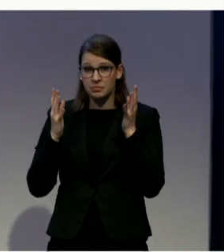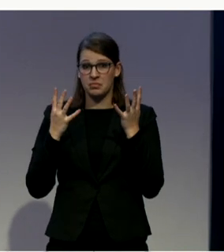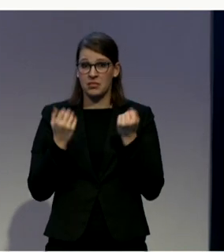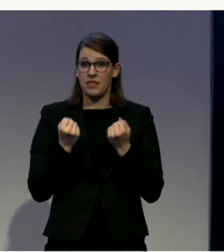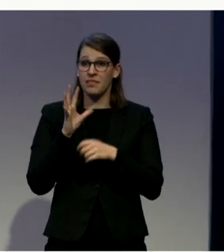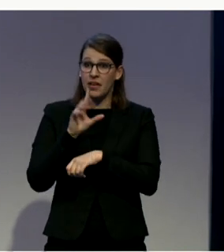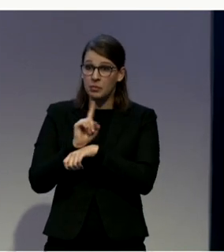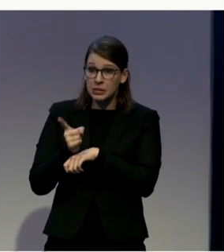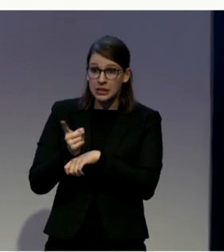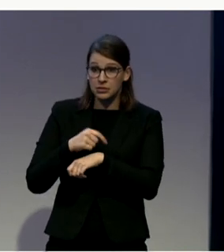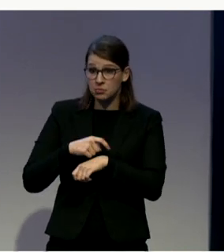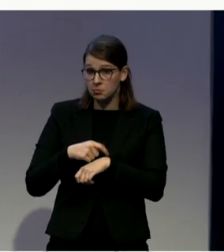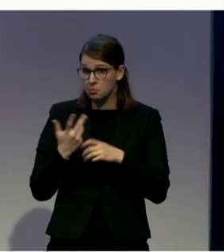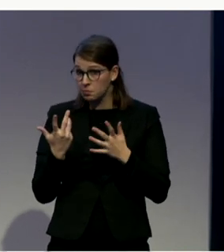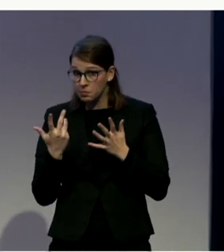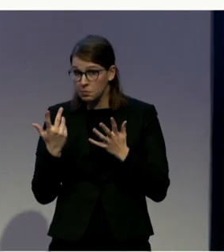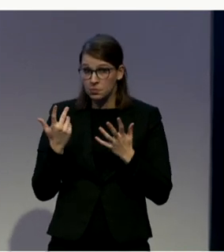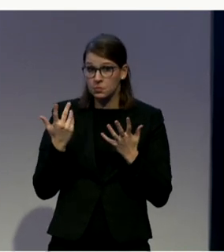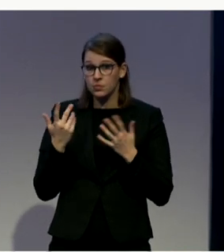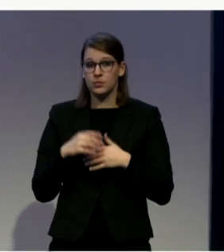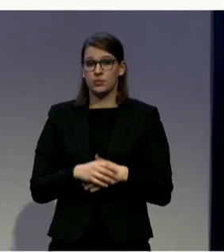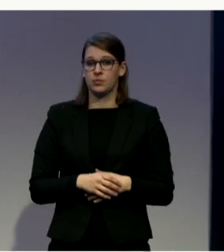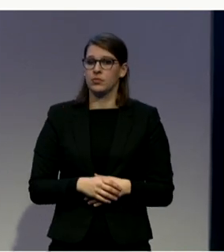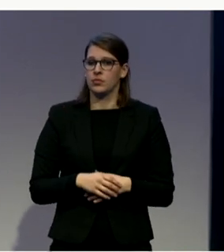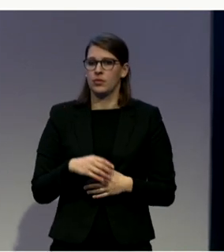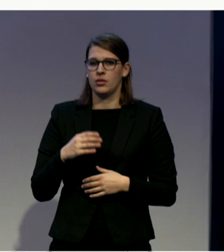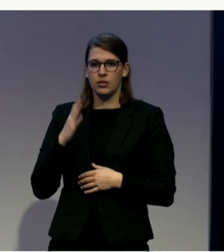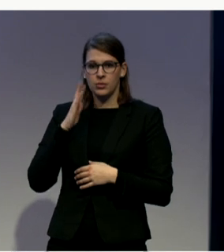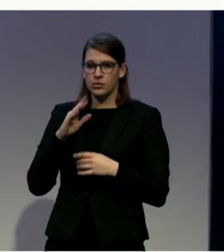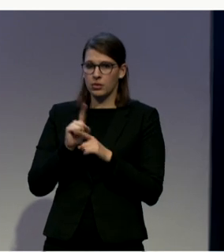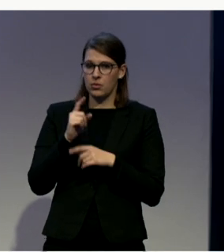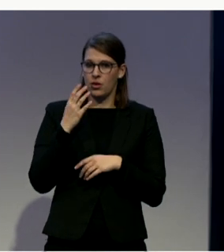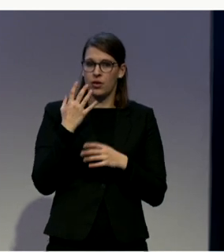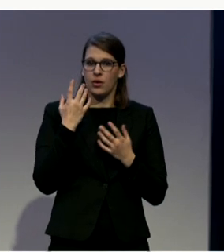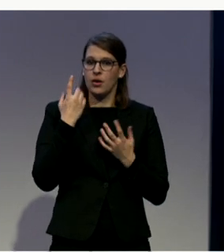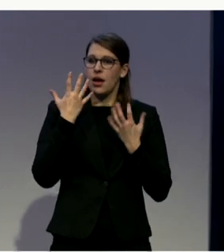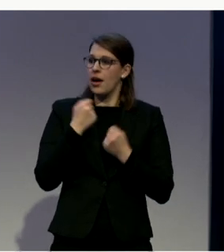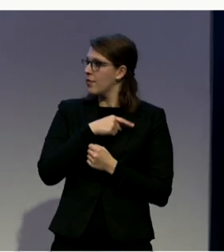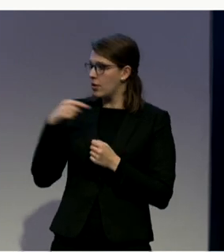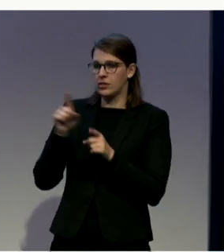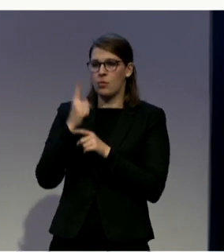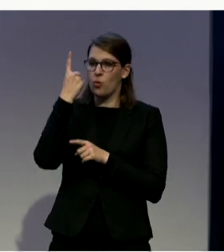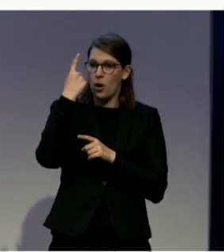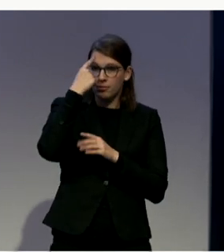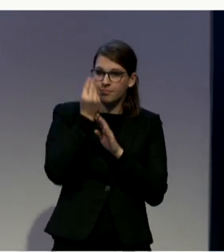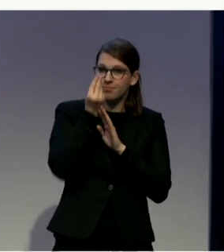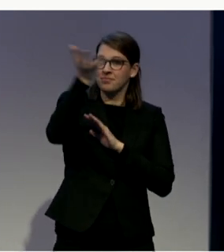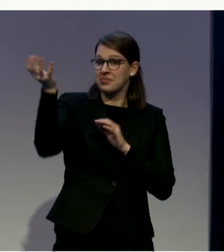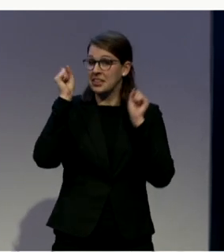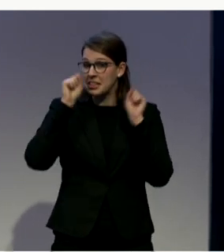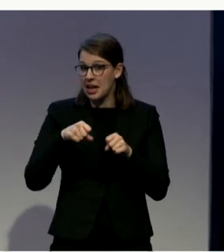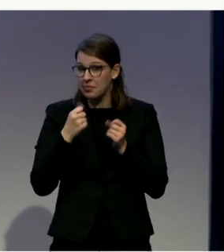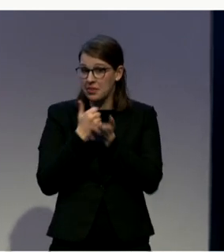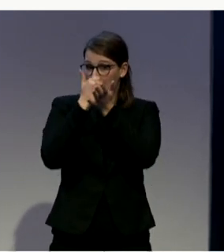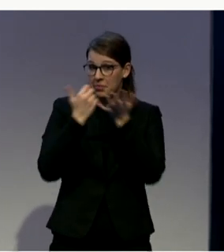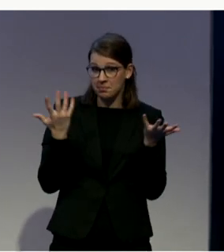one advice of working with sort of this multiple difficulties when